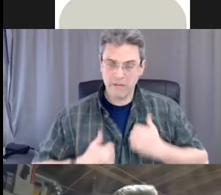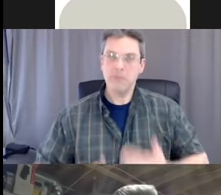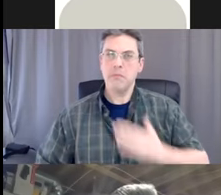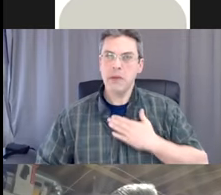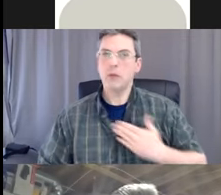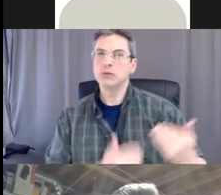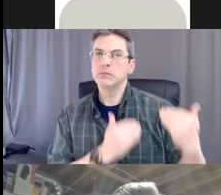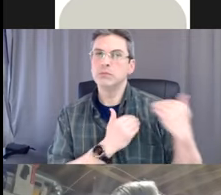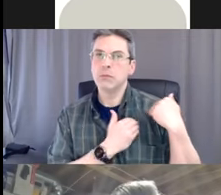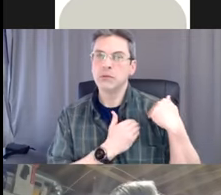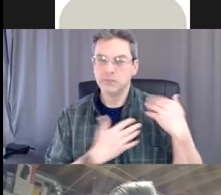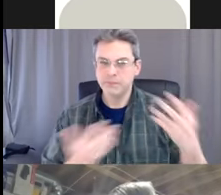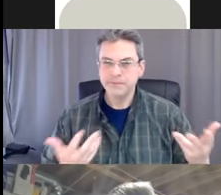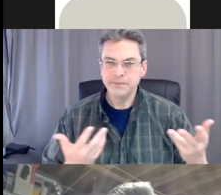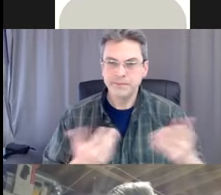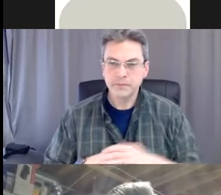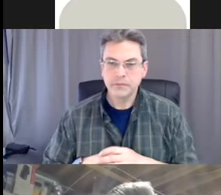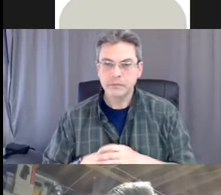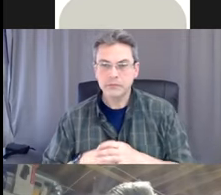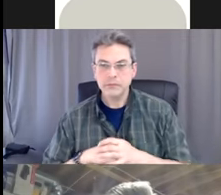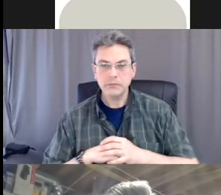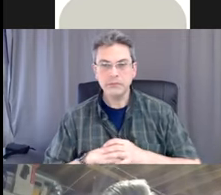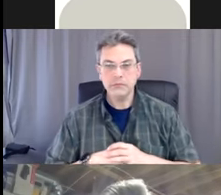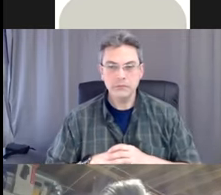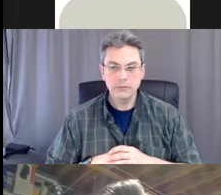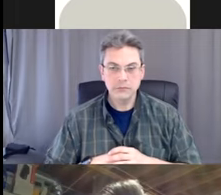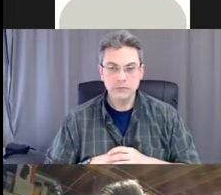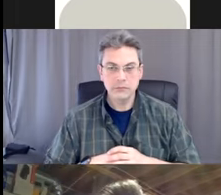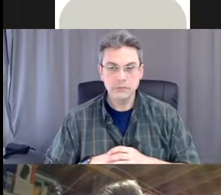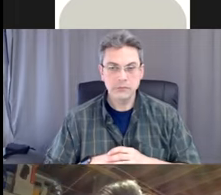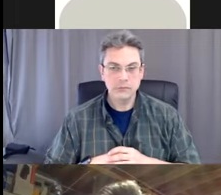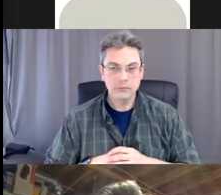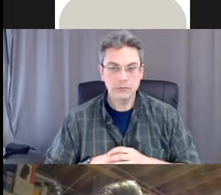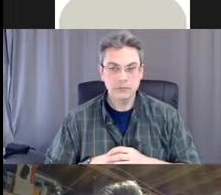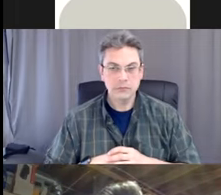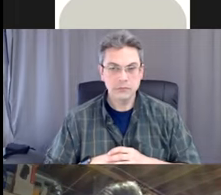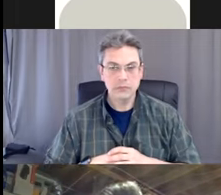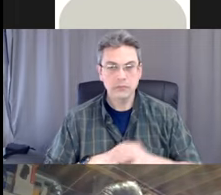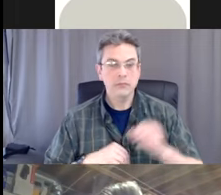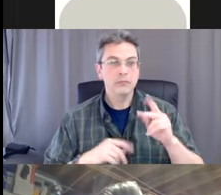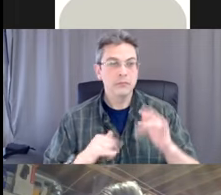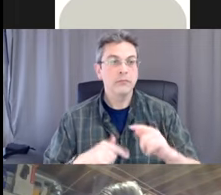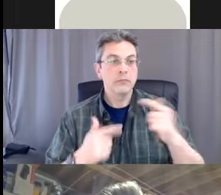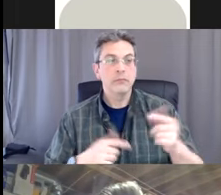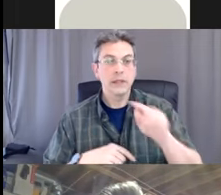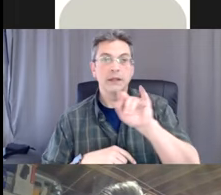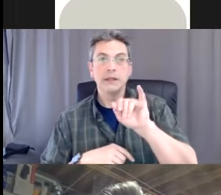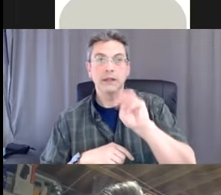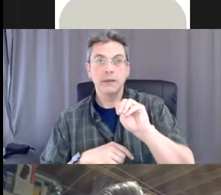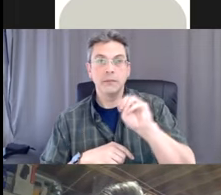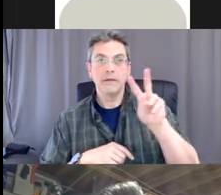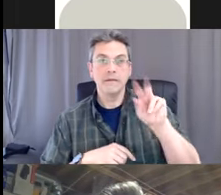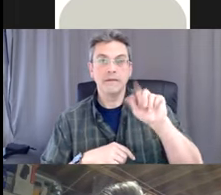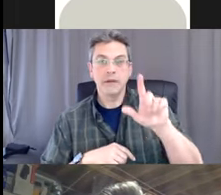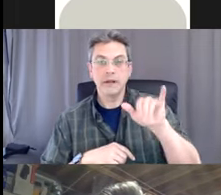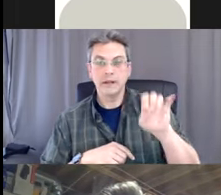And a brief introduction for our main speaker today, Timothy Valliere. He's the owner and